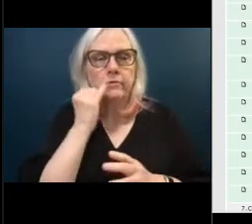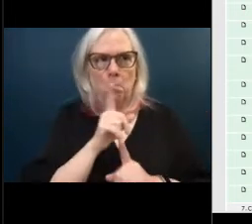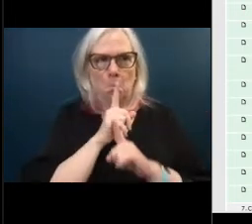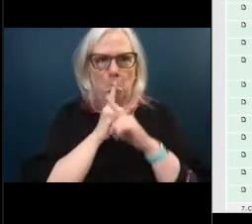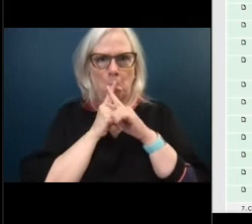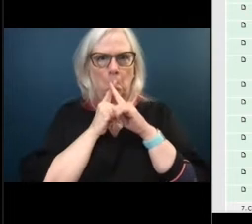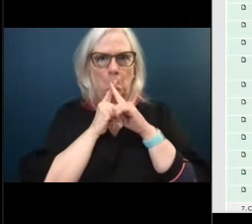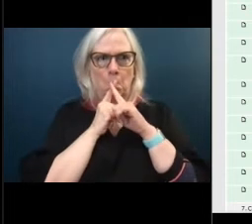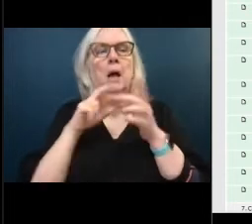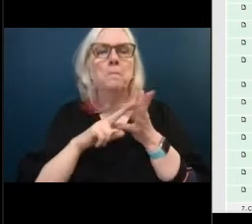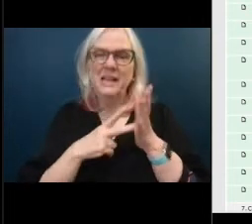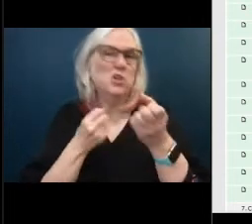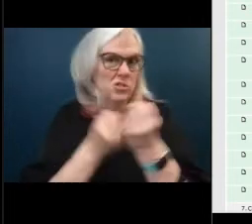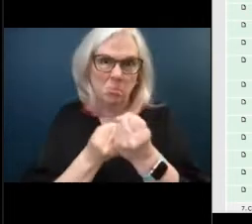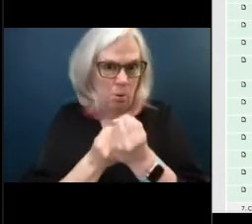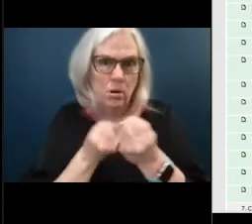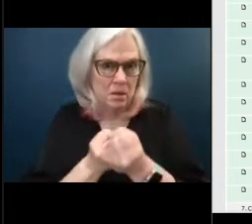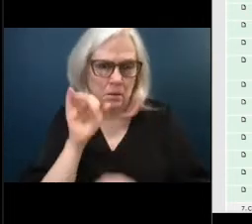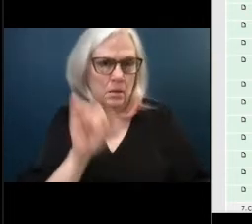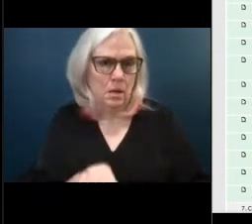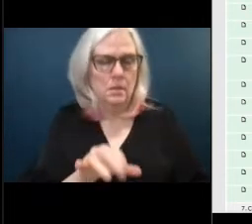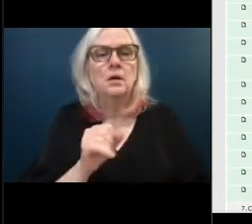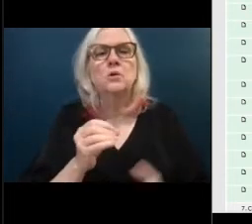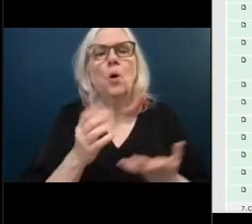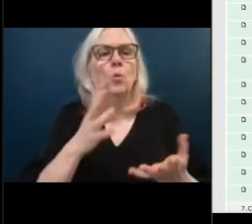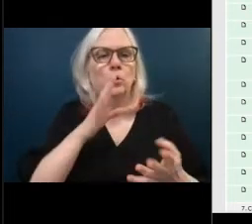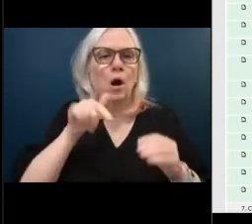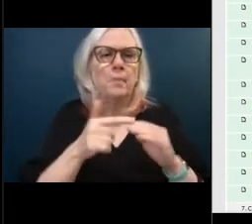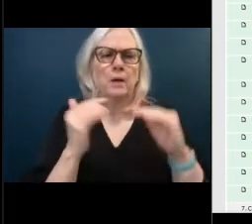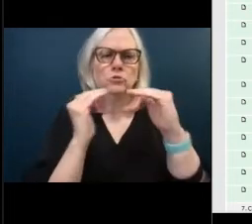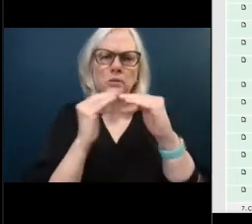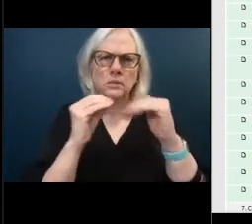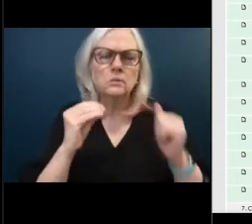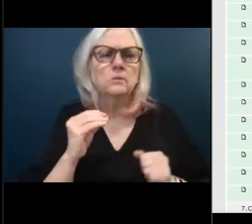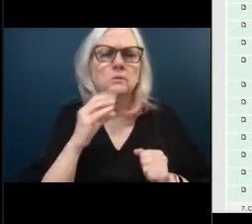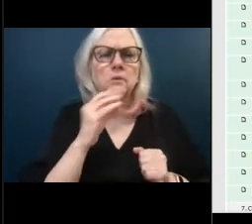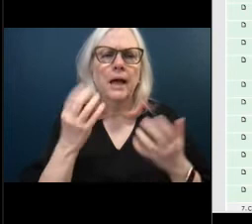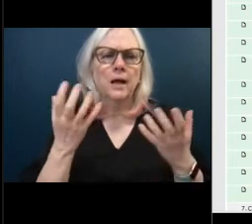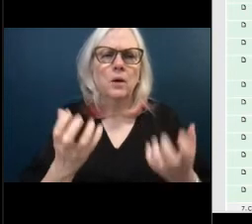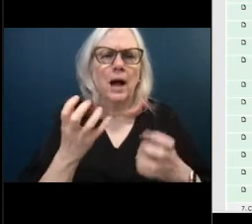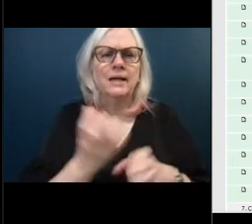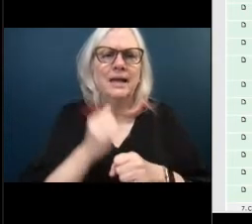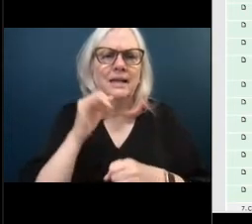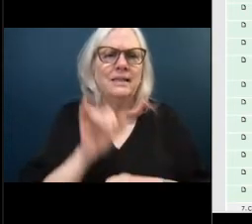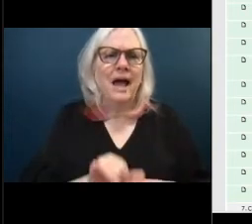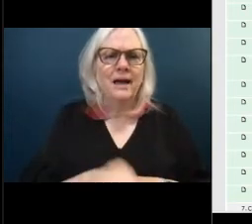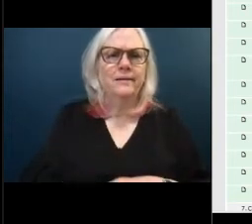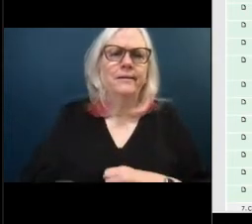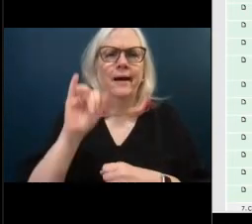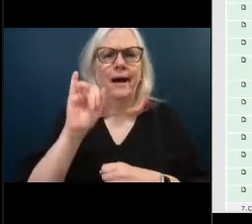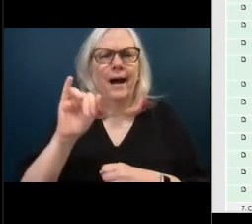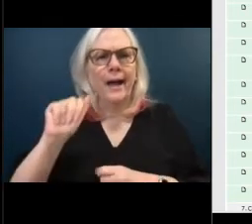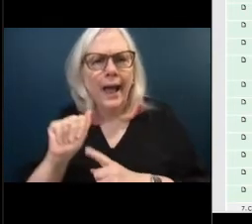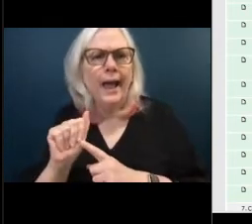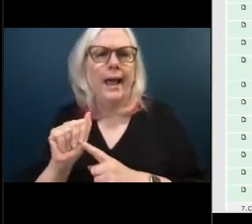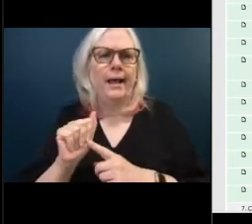with it one way or another. So we're talking about justice and equality in this city. Let's get this IA conclusive. We don't want to wait to the whole 180